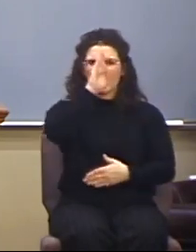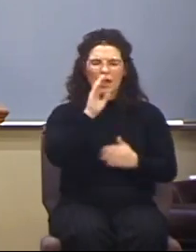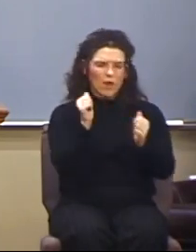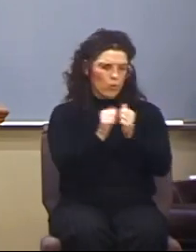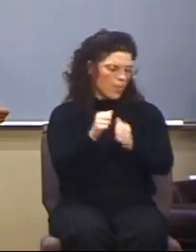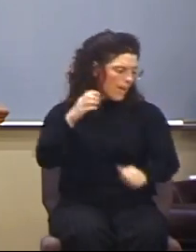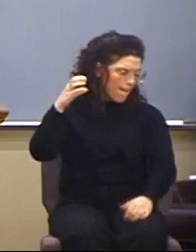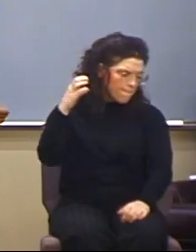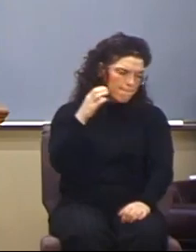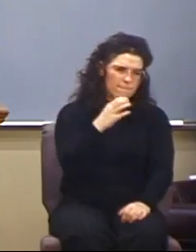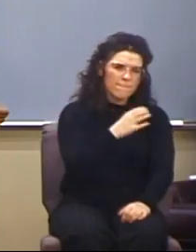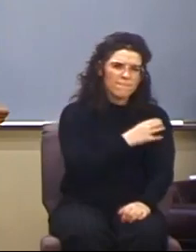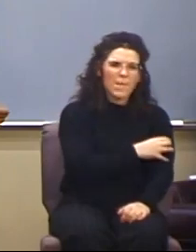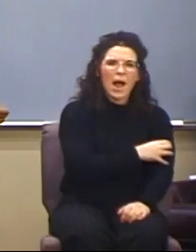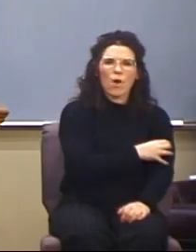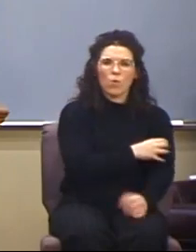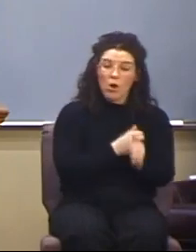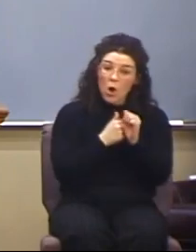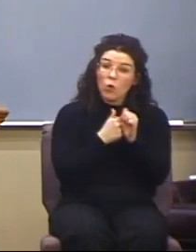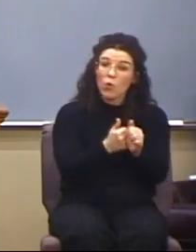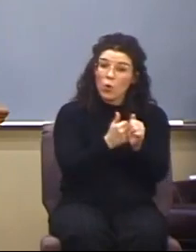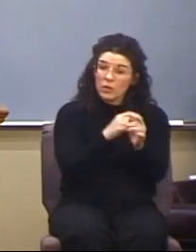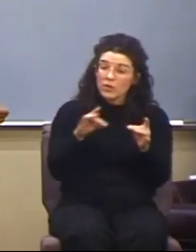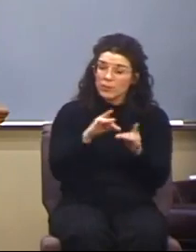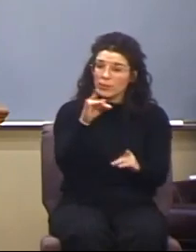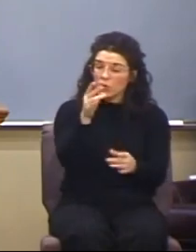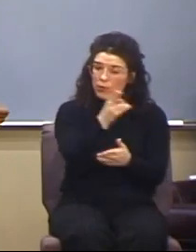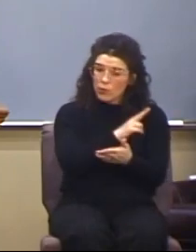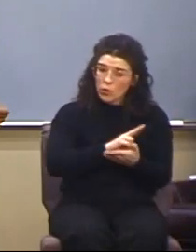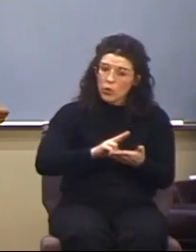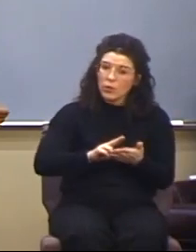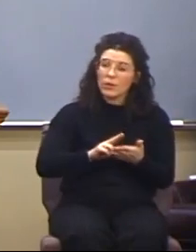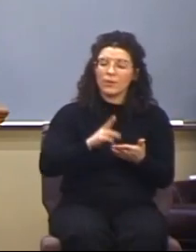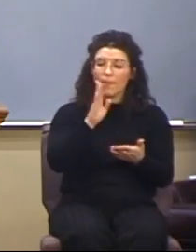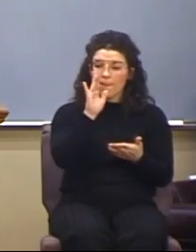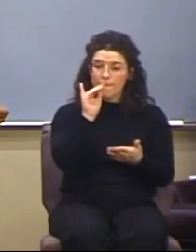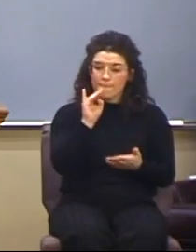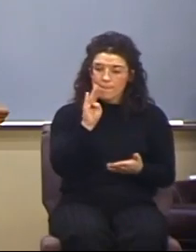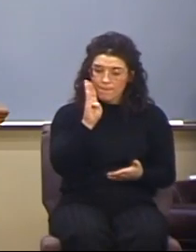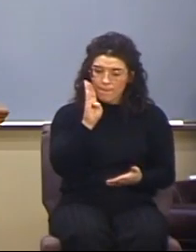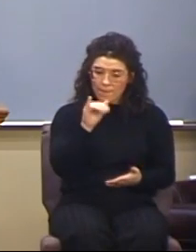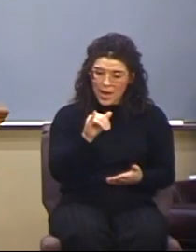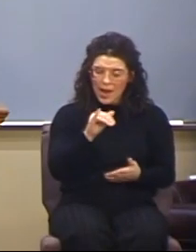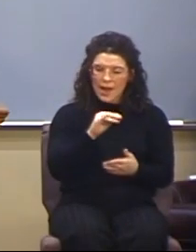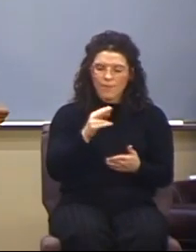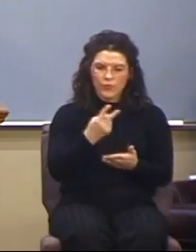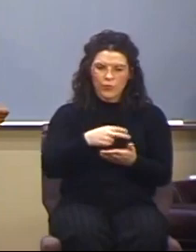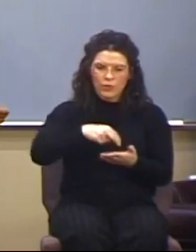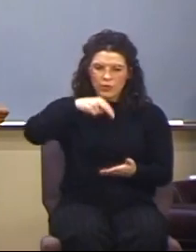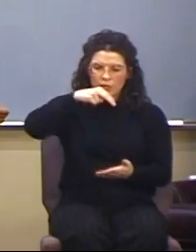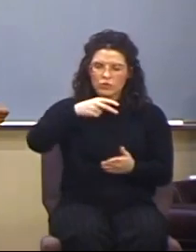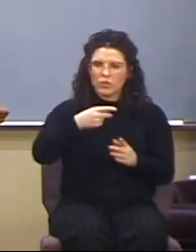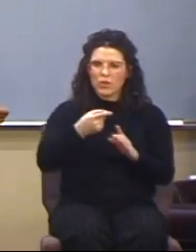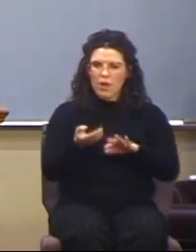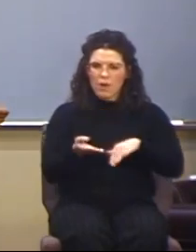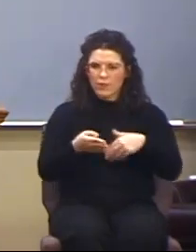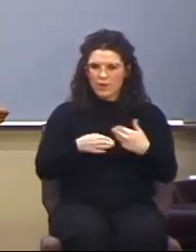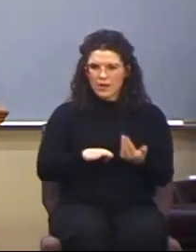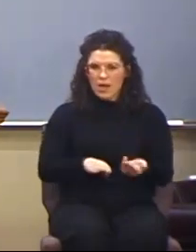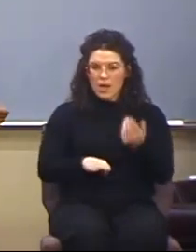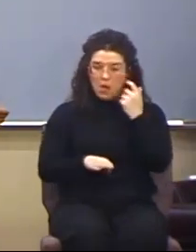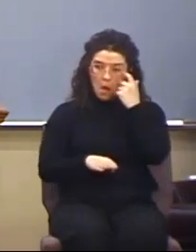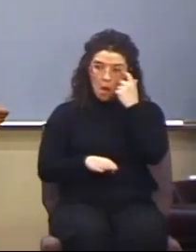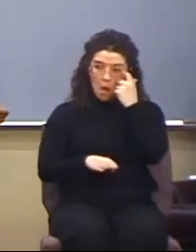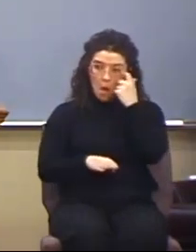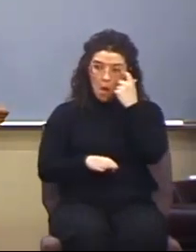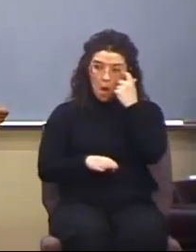power, according to the spirit of holiness, by the resurrection from the dead. What is the proof,